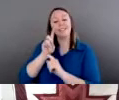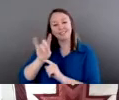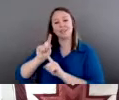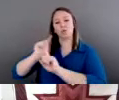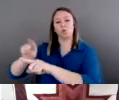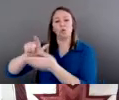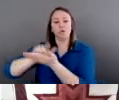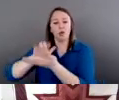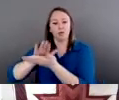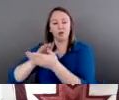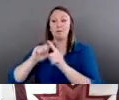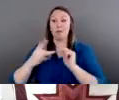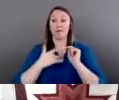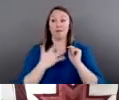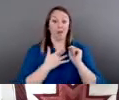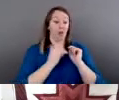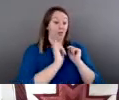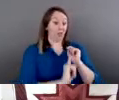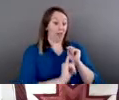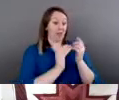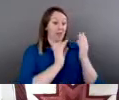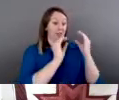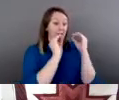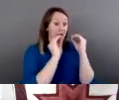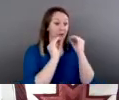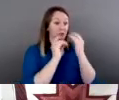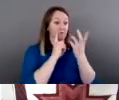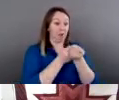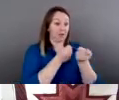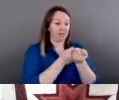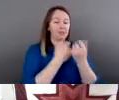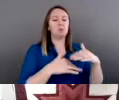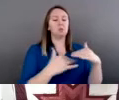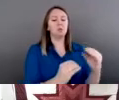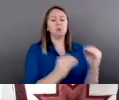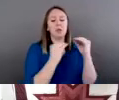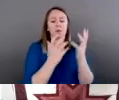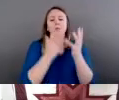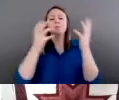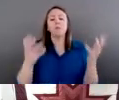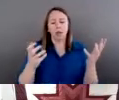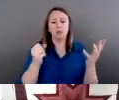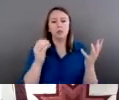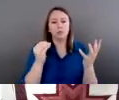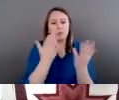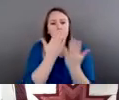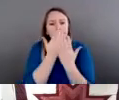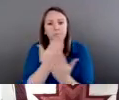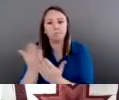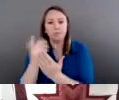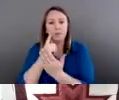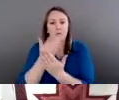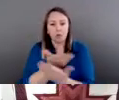level of education was to be an advocate. So thank you for all that you do to make